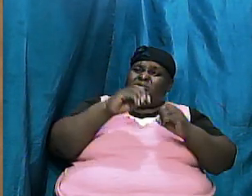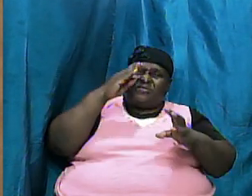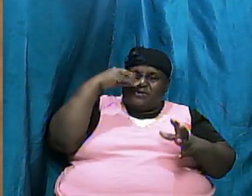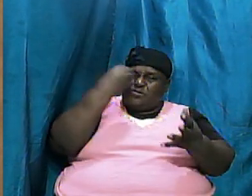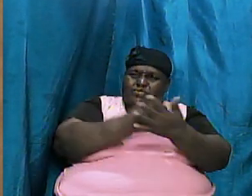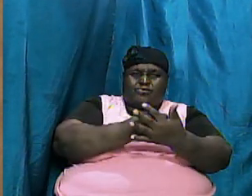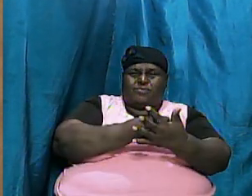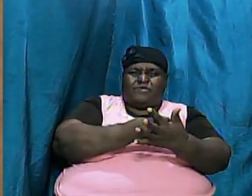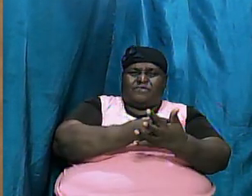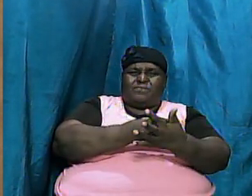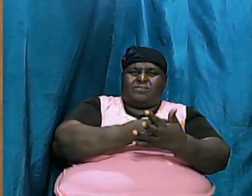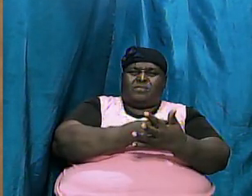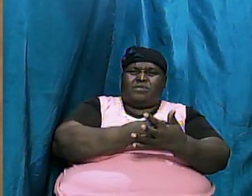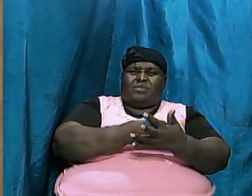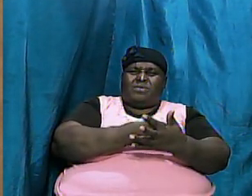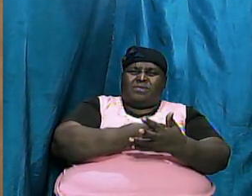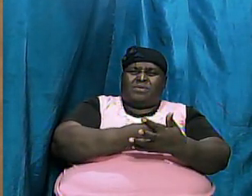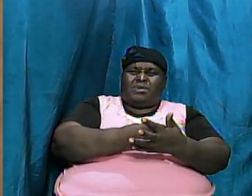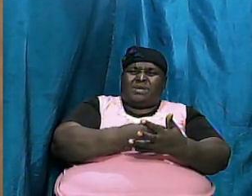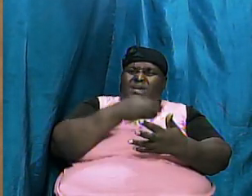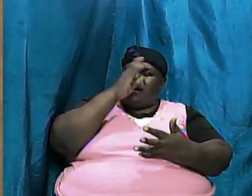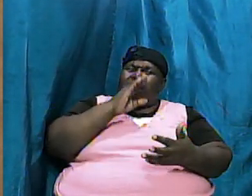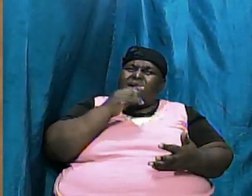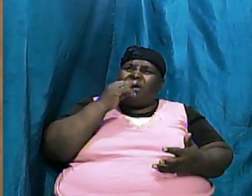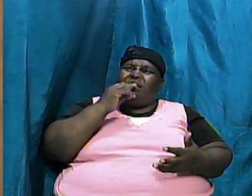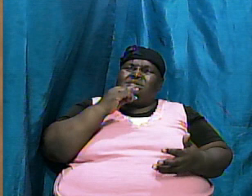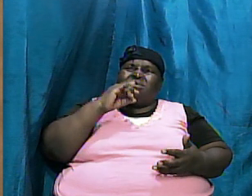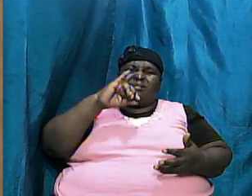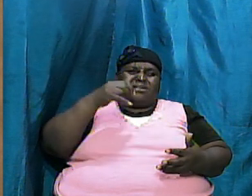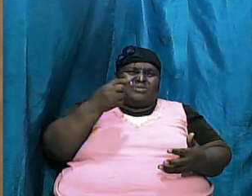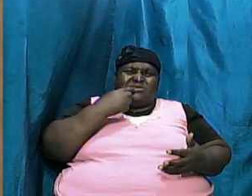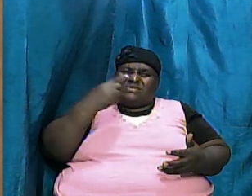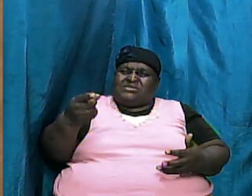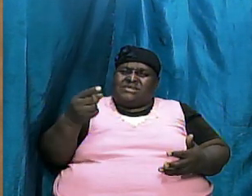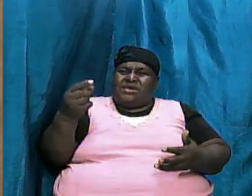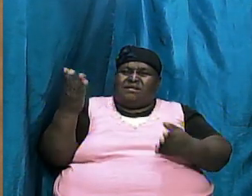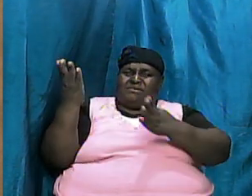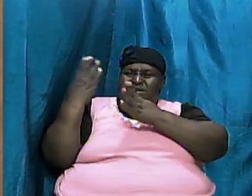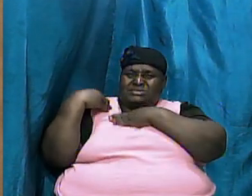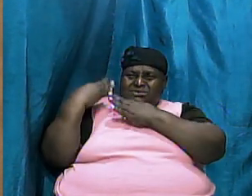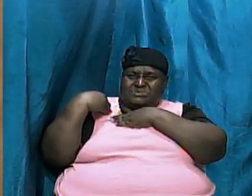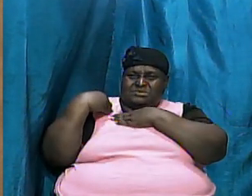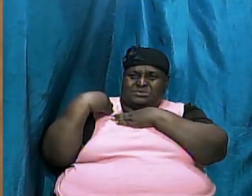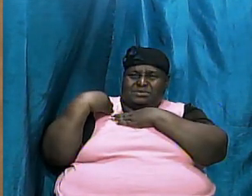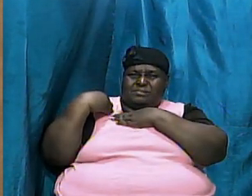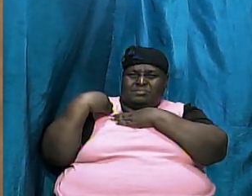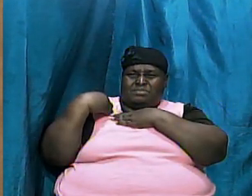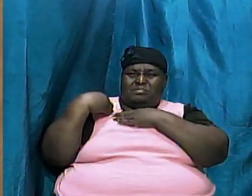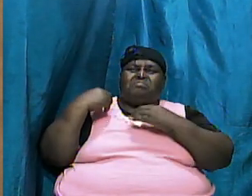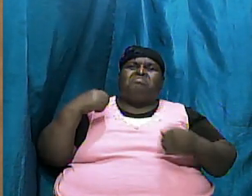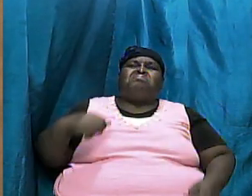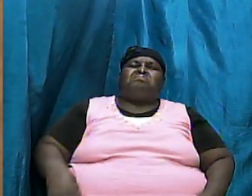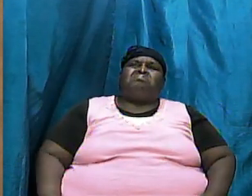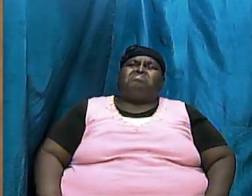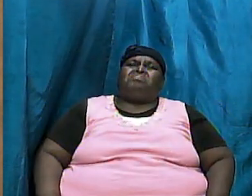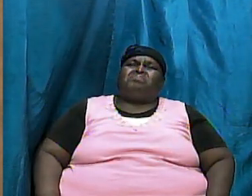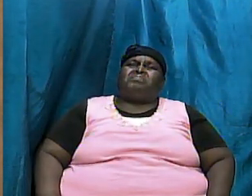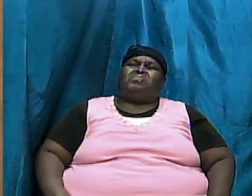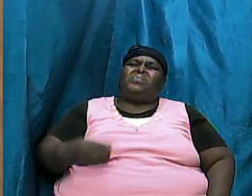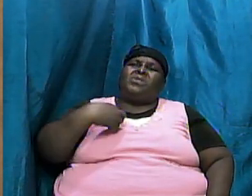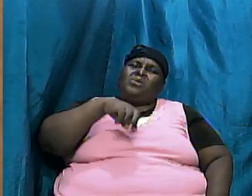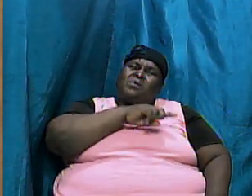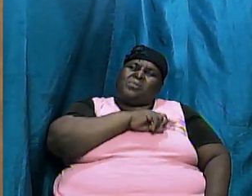why God just said accept it my answer is yes however we can indeed